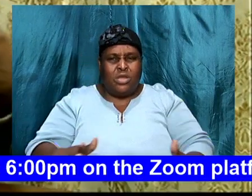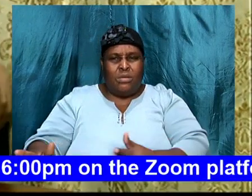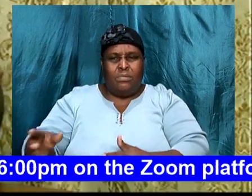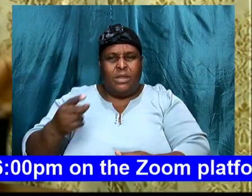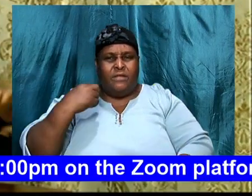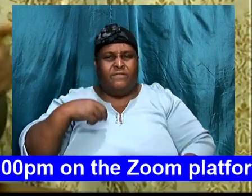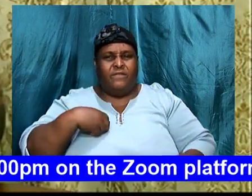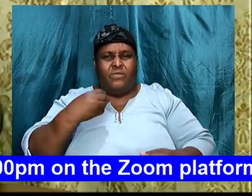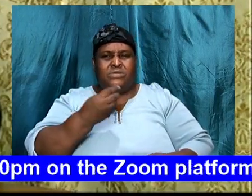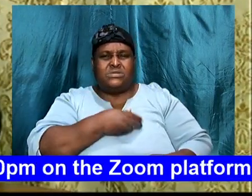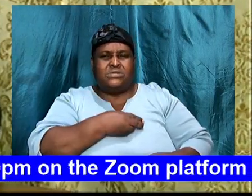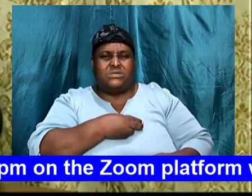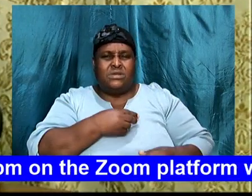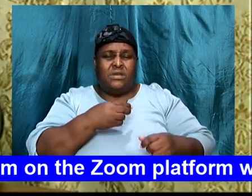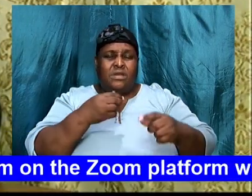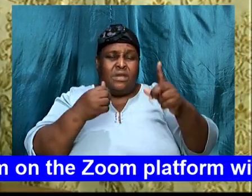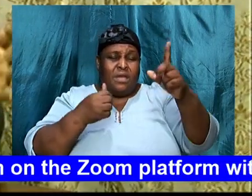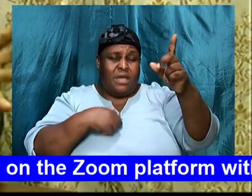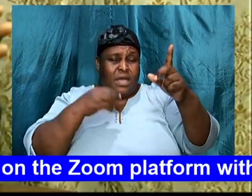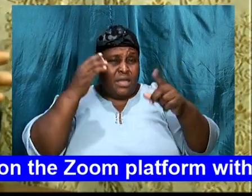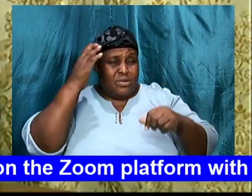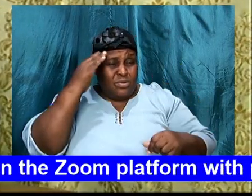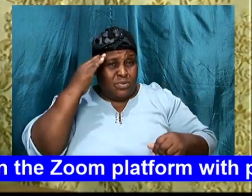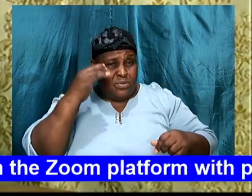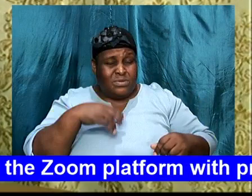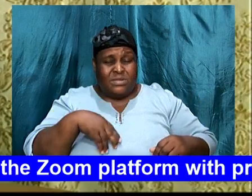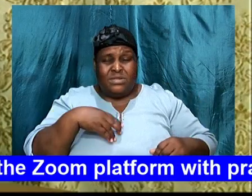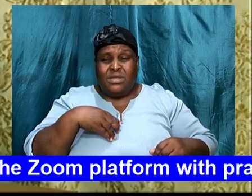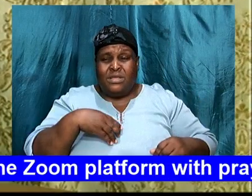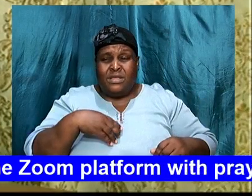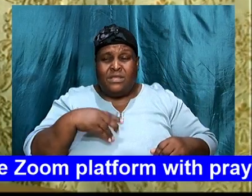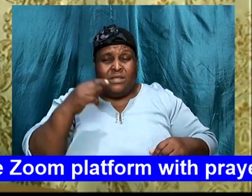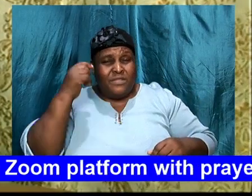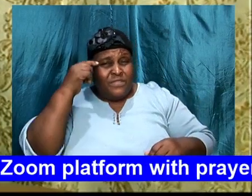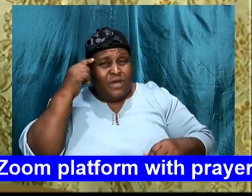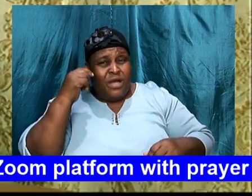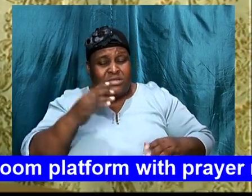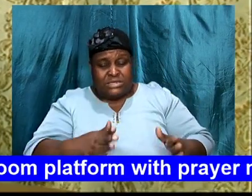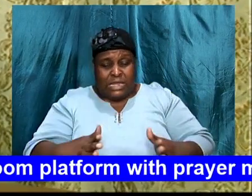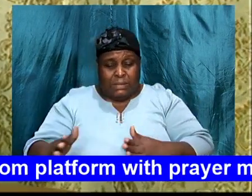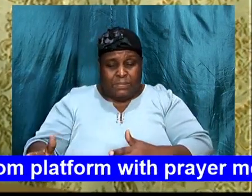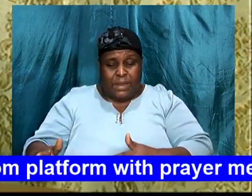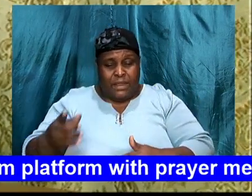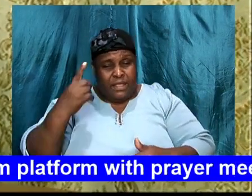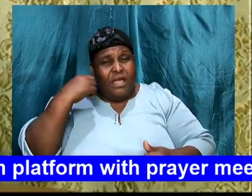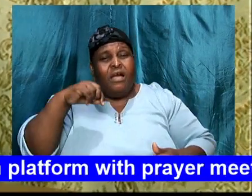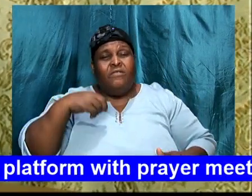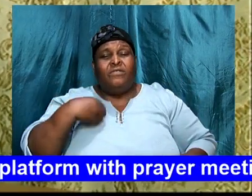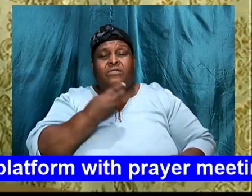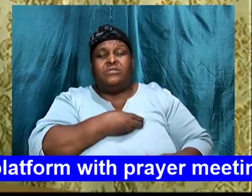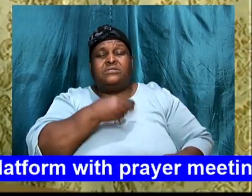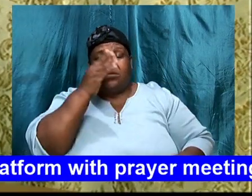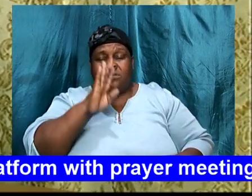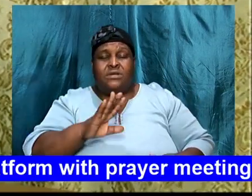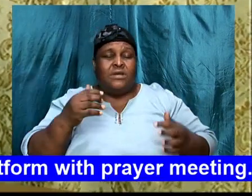I know the thoughts, that I think towards you, I know the plan, that I have for you, he has one plan for us,